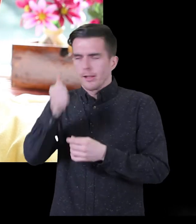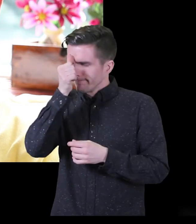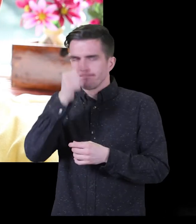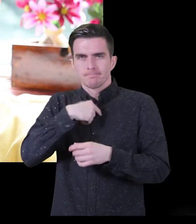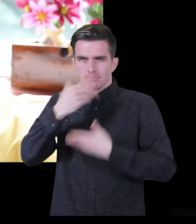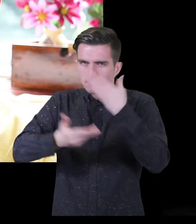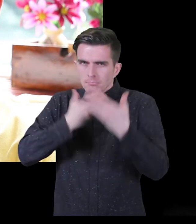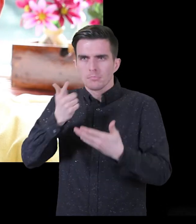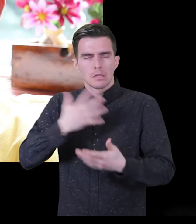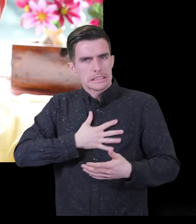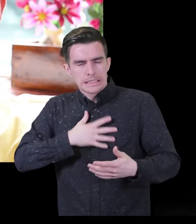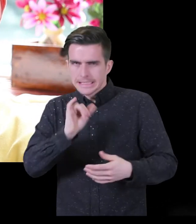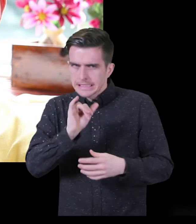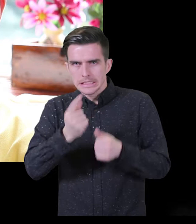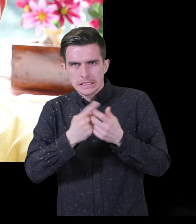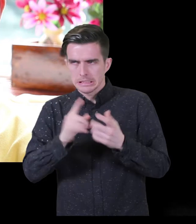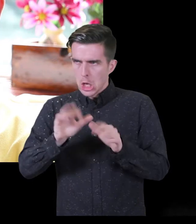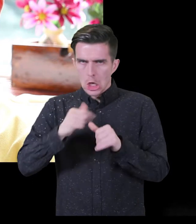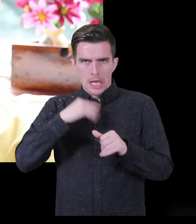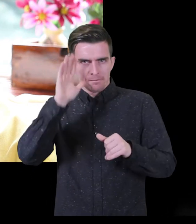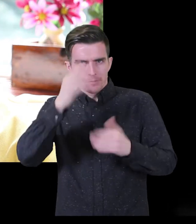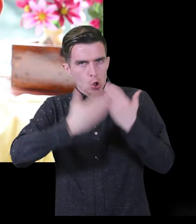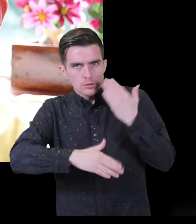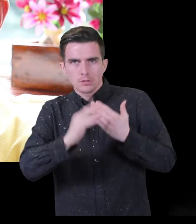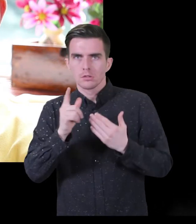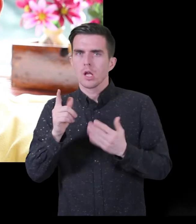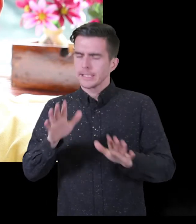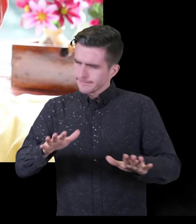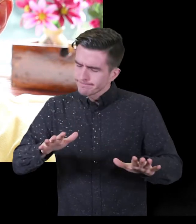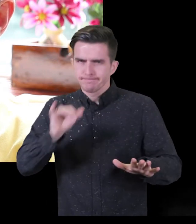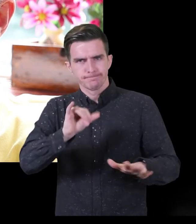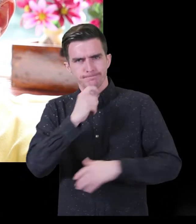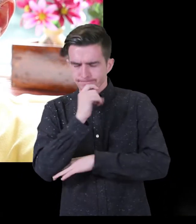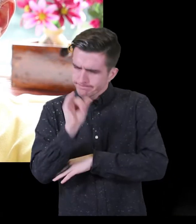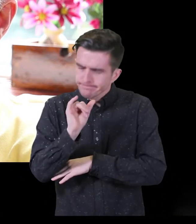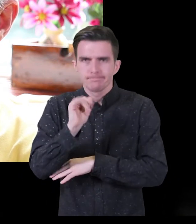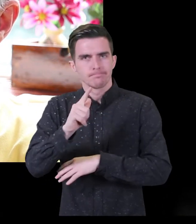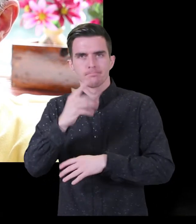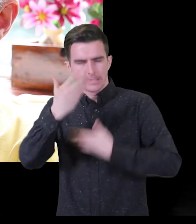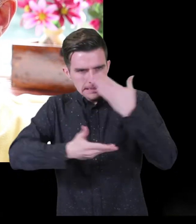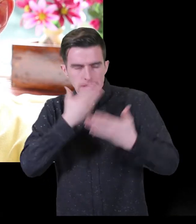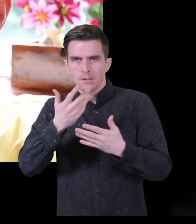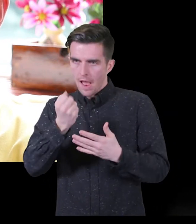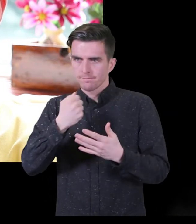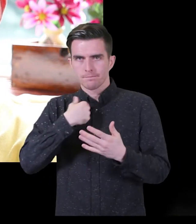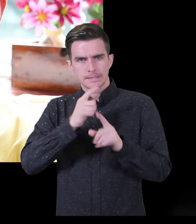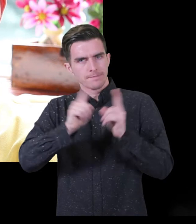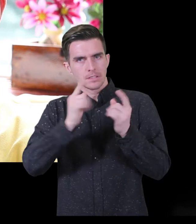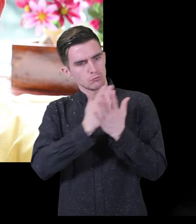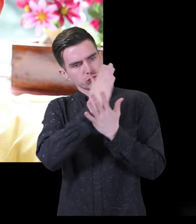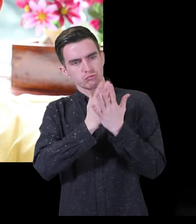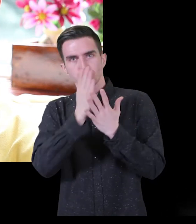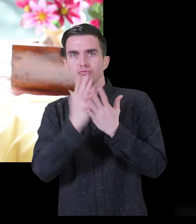very carefully to everything I spoke about, my concerns, what may happen in the future,